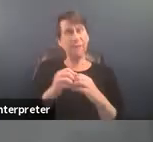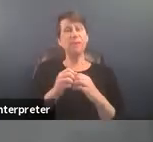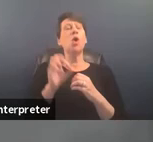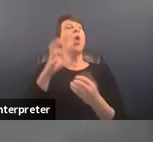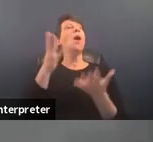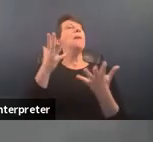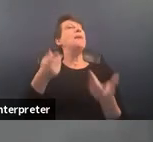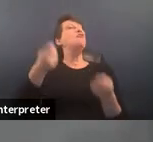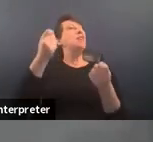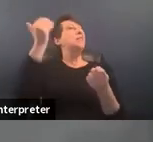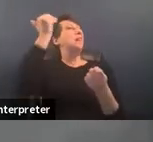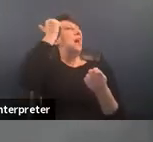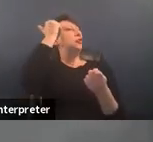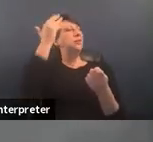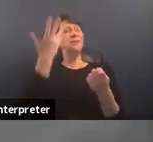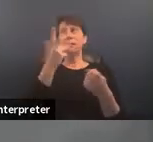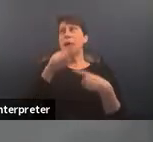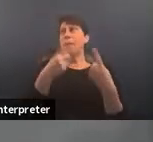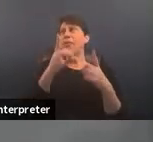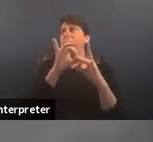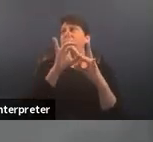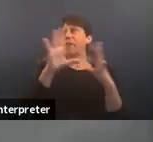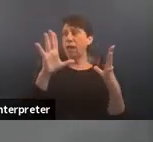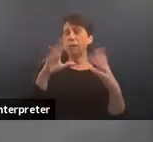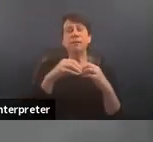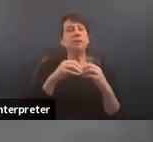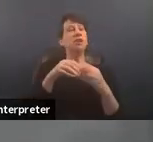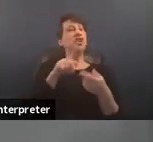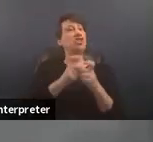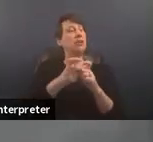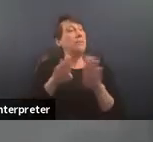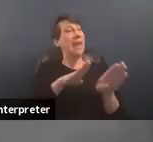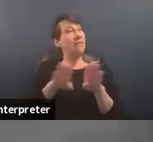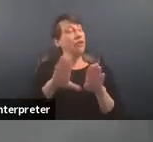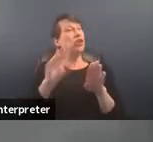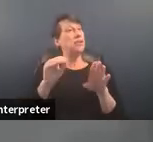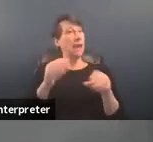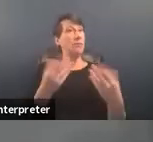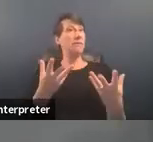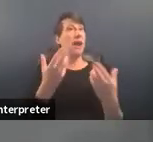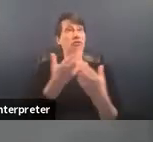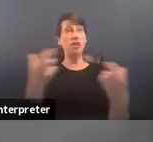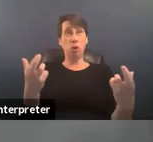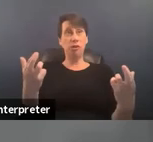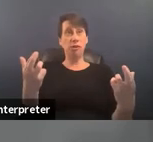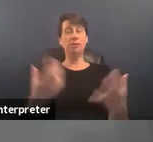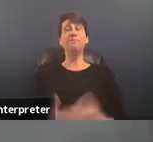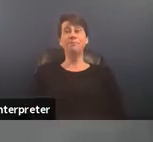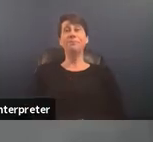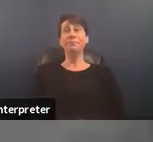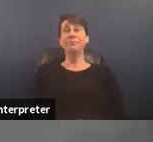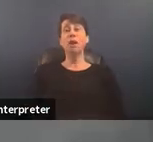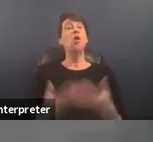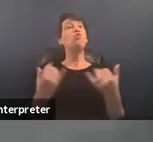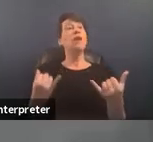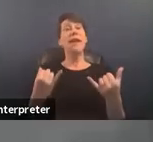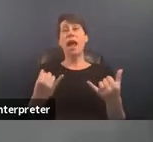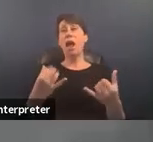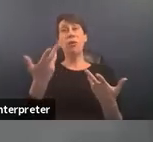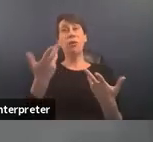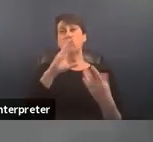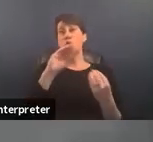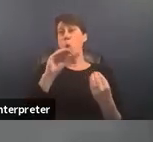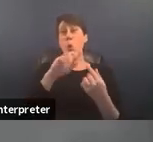about the prevalence of violence work to shift behaviors and then offering tools and resources currently there's not a